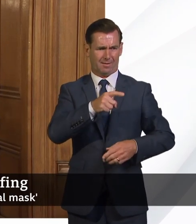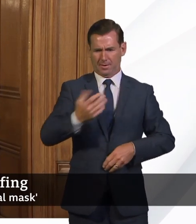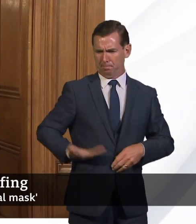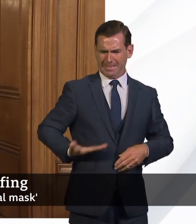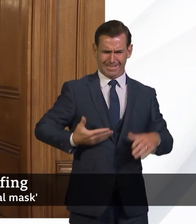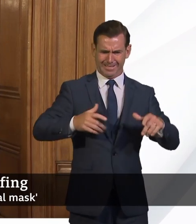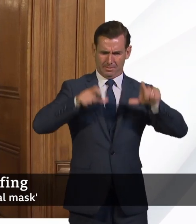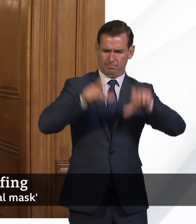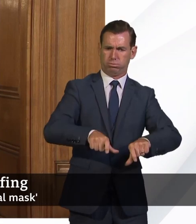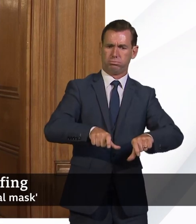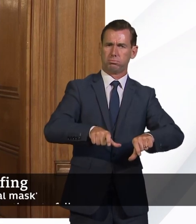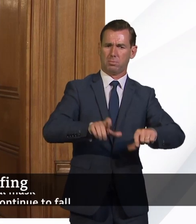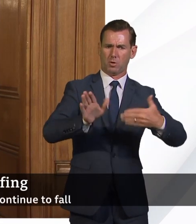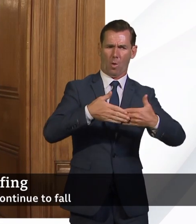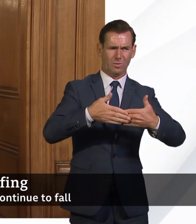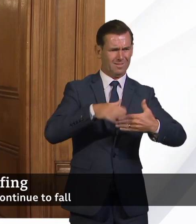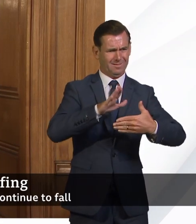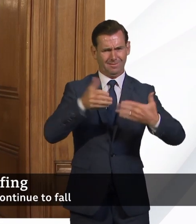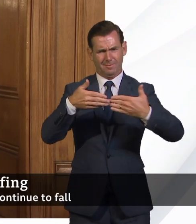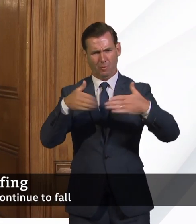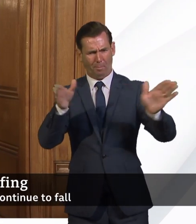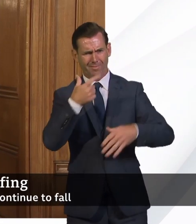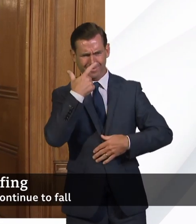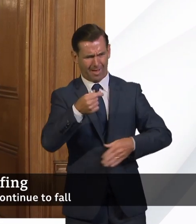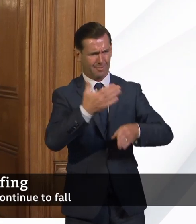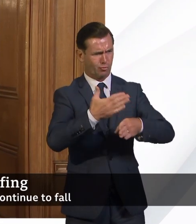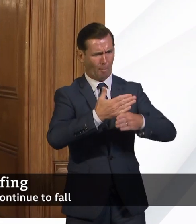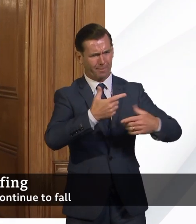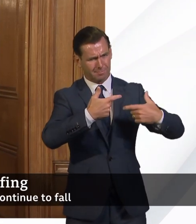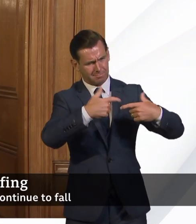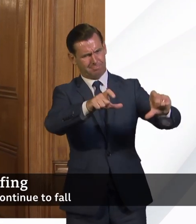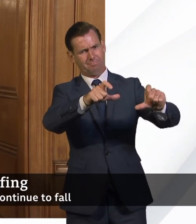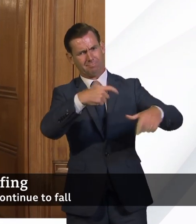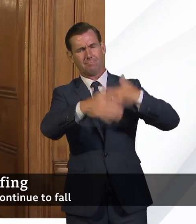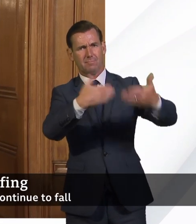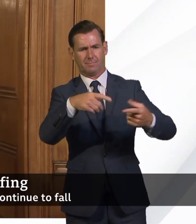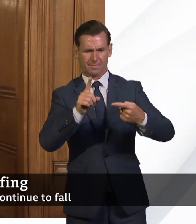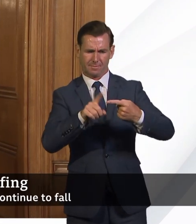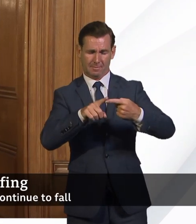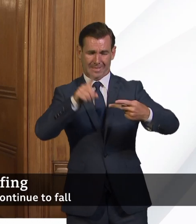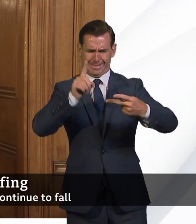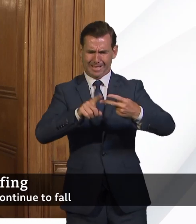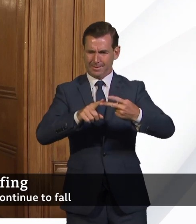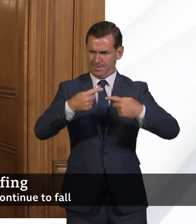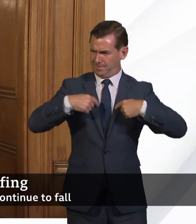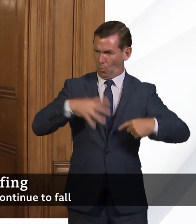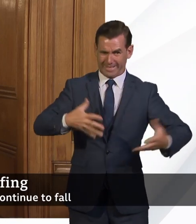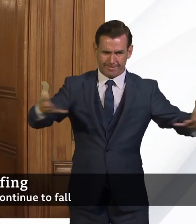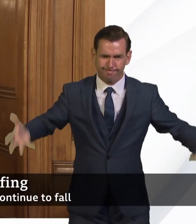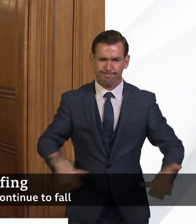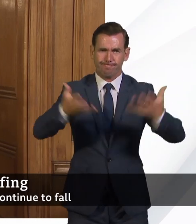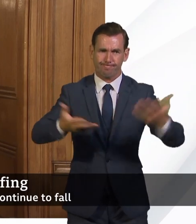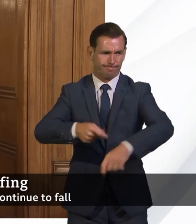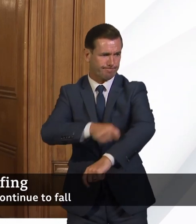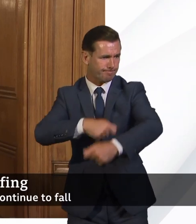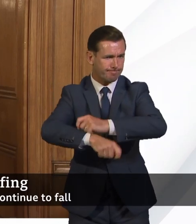closed these last few weeks and months. And secondly, to have a really proactive stance towards getting this economy going again